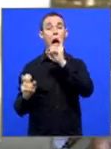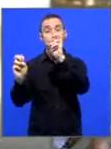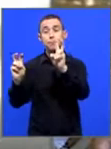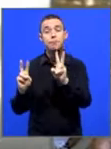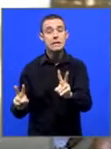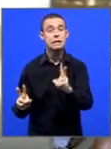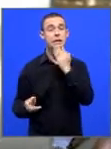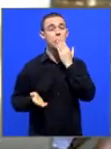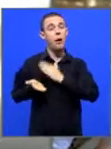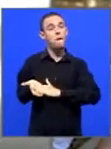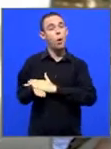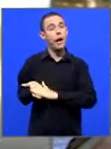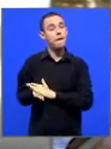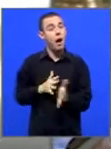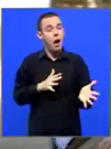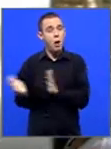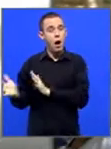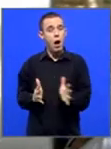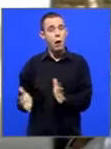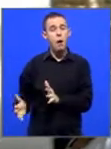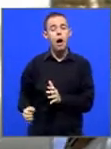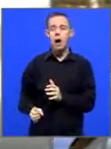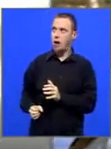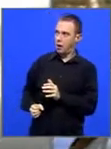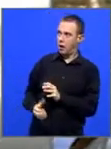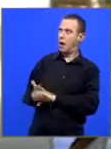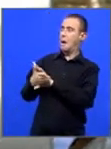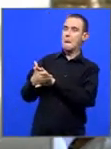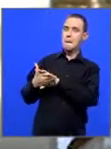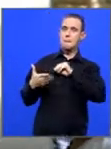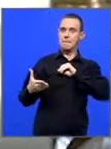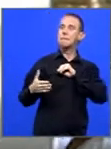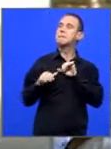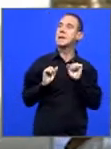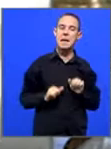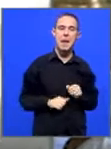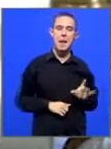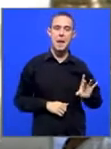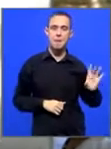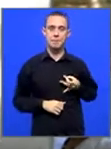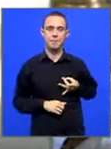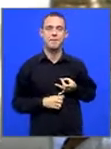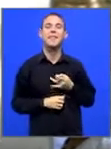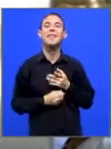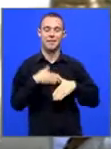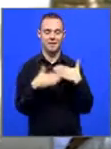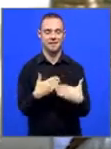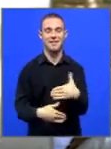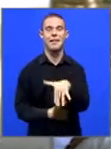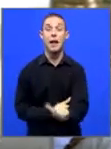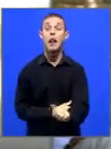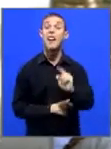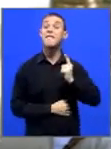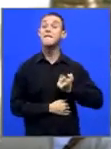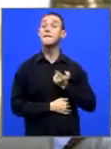humanity. But I also talked about how the piece of legislation that characterized his first government was the Truth